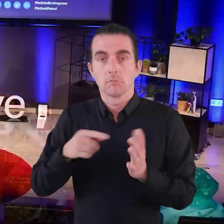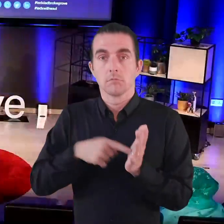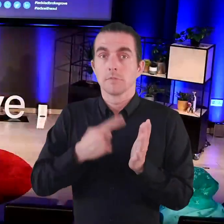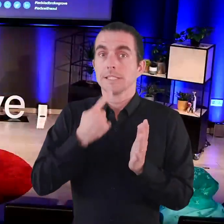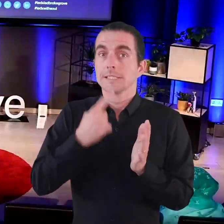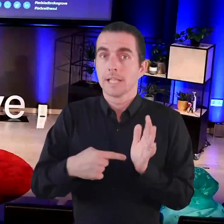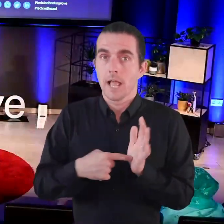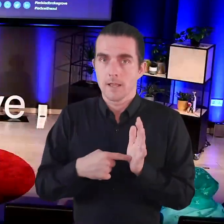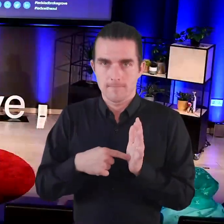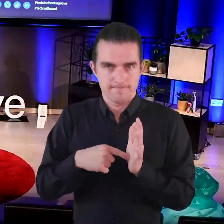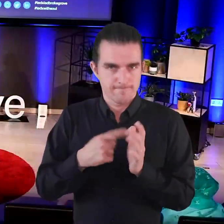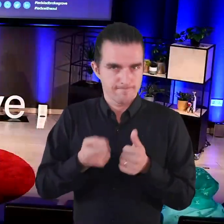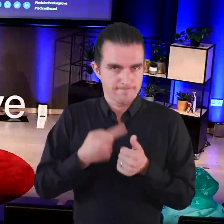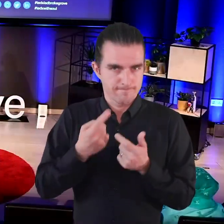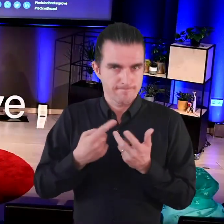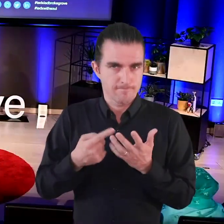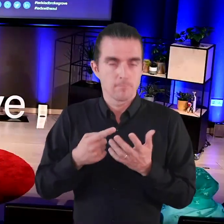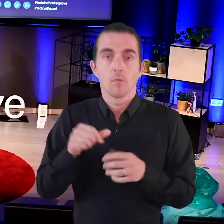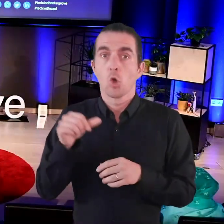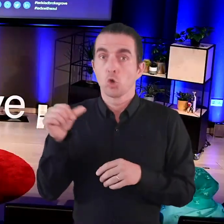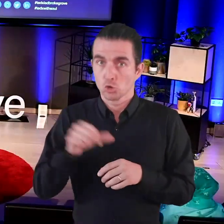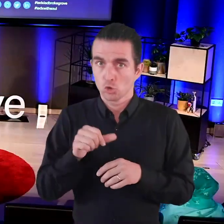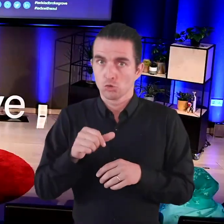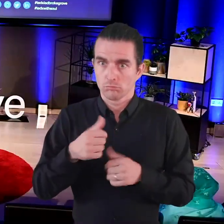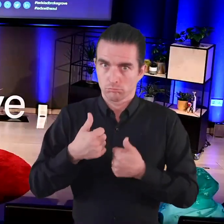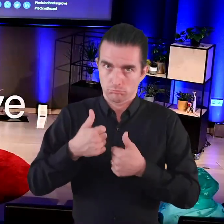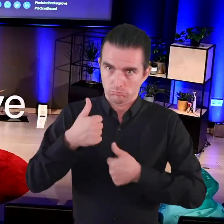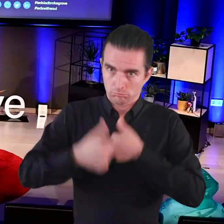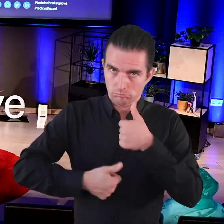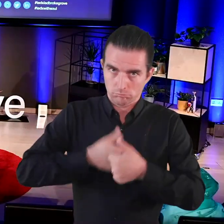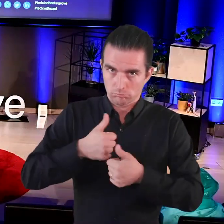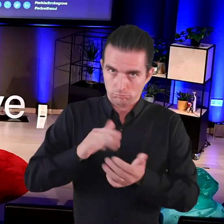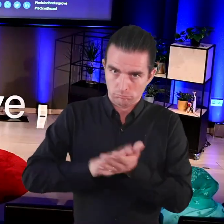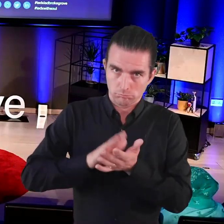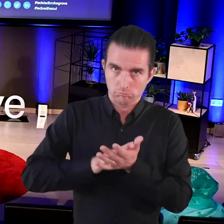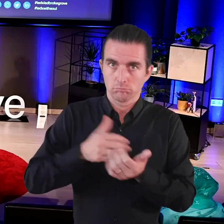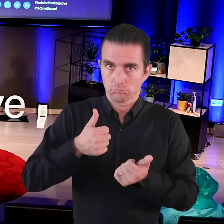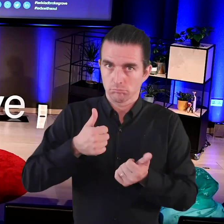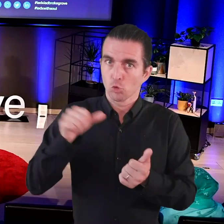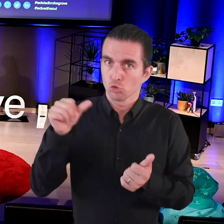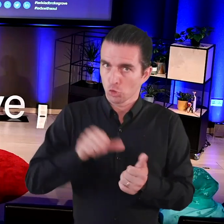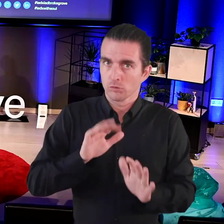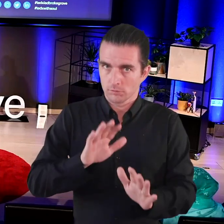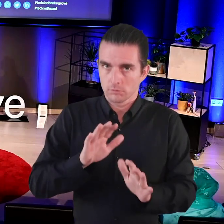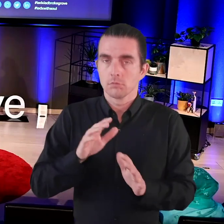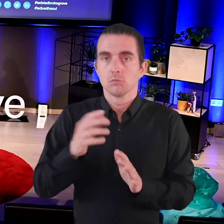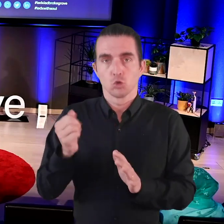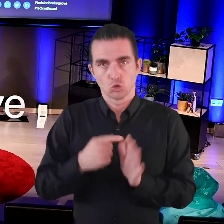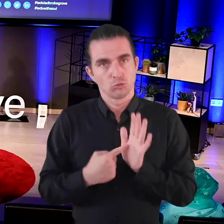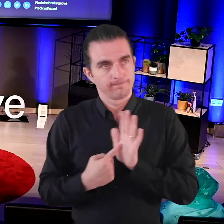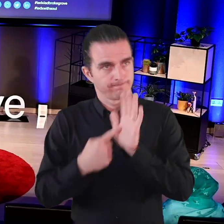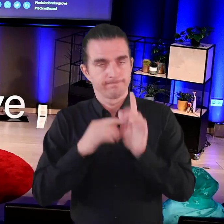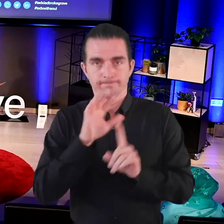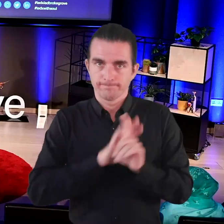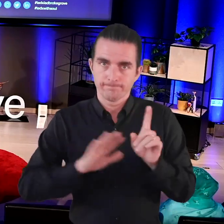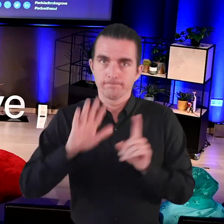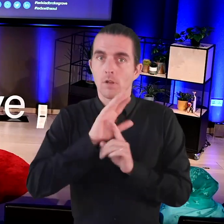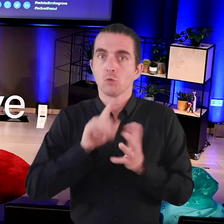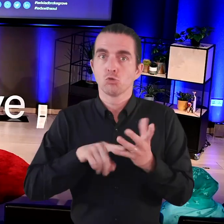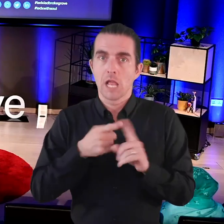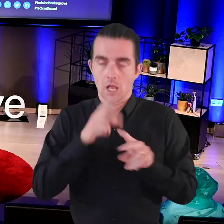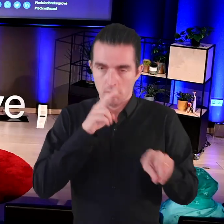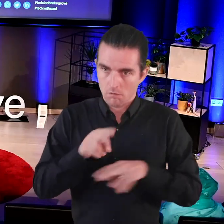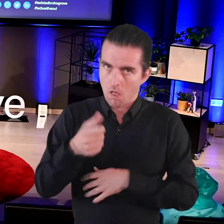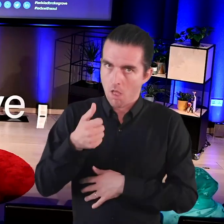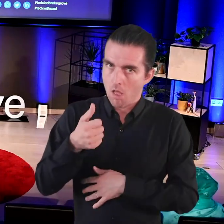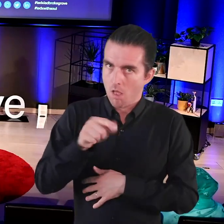And the report went on to say that these findings should be celebrated, replicated and used as an example